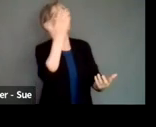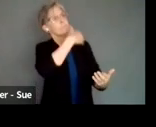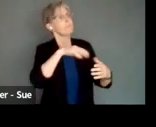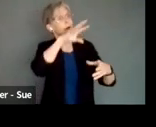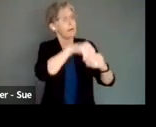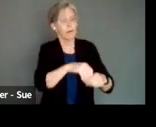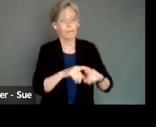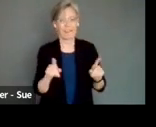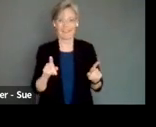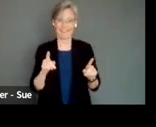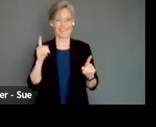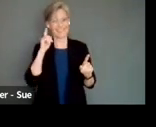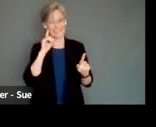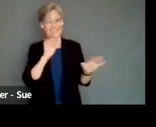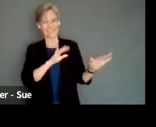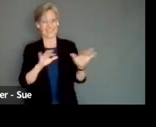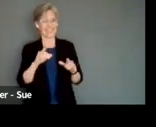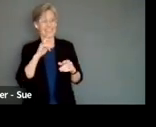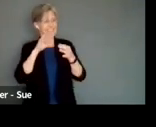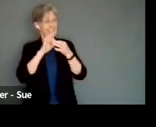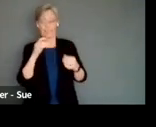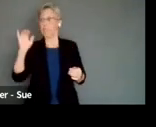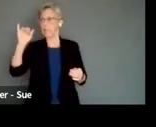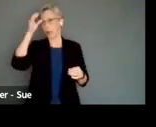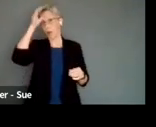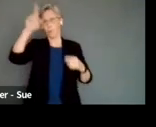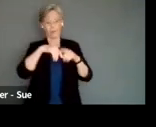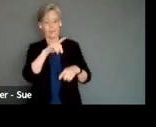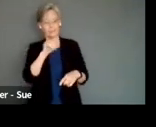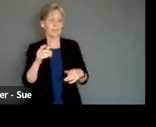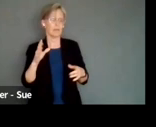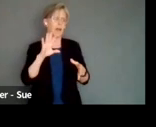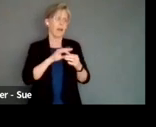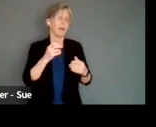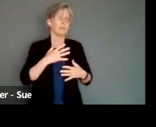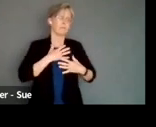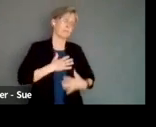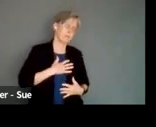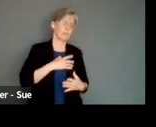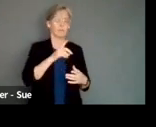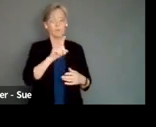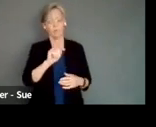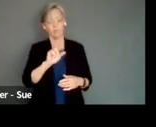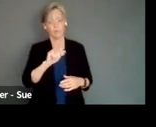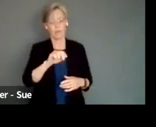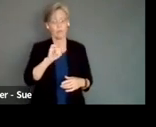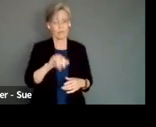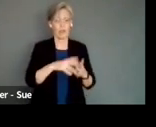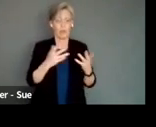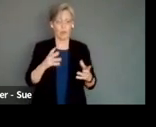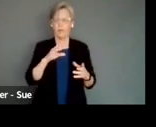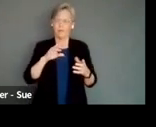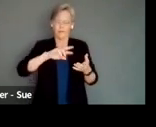message though becomes aligned with pop culture notions often of disability and tragedy. So a lot of disability inclusive theatre is becoming